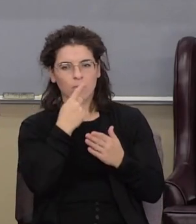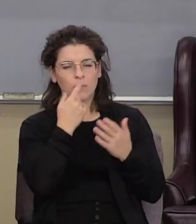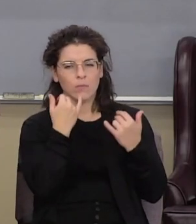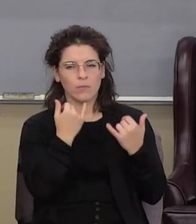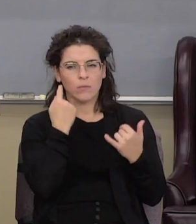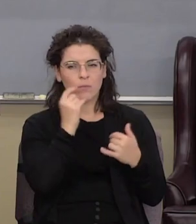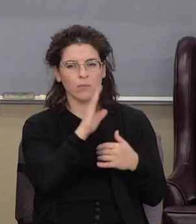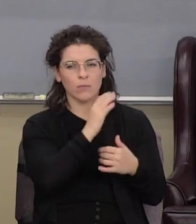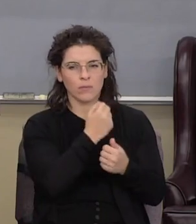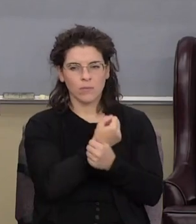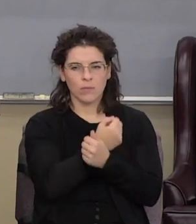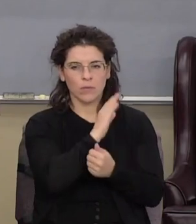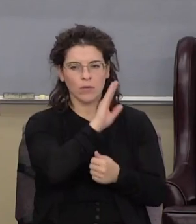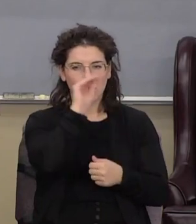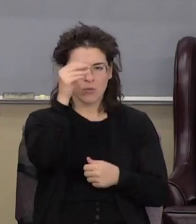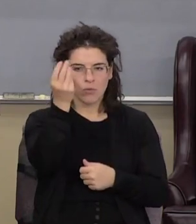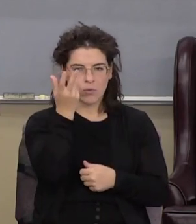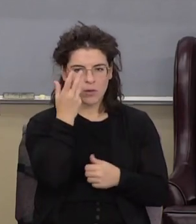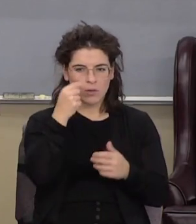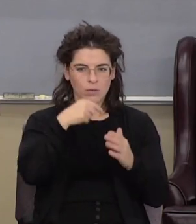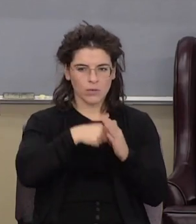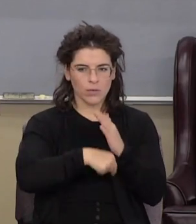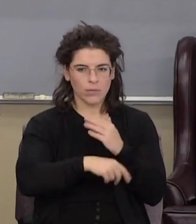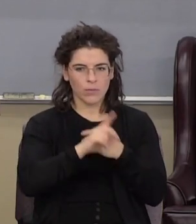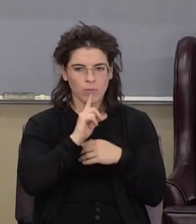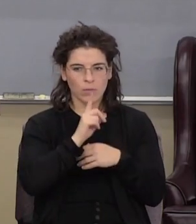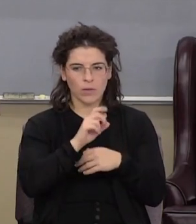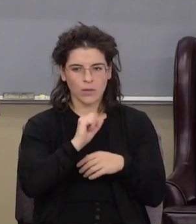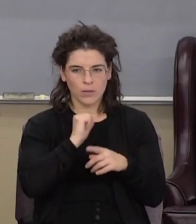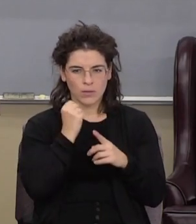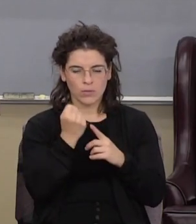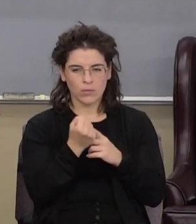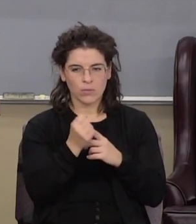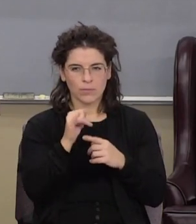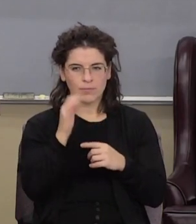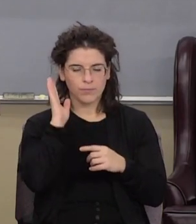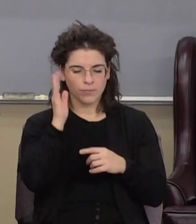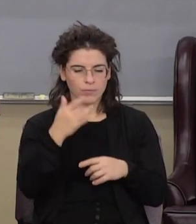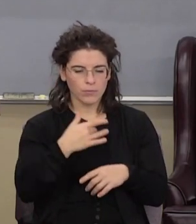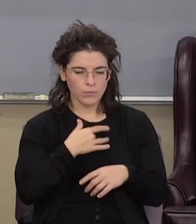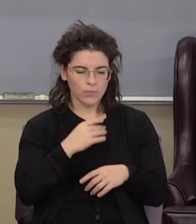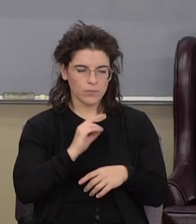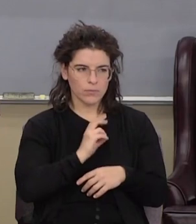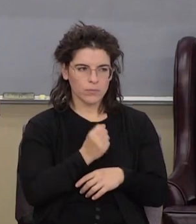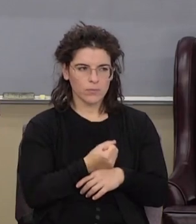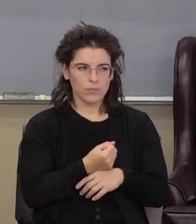for the depth of it the reality of it that it would touch us